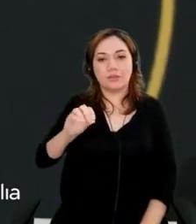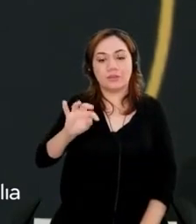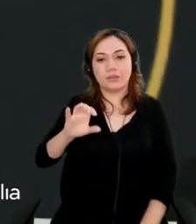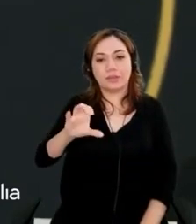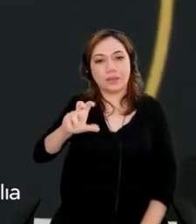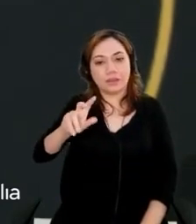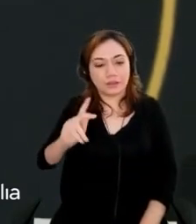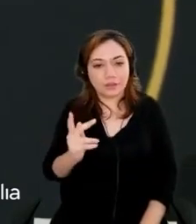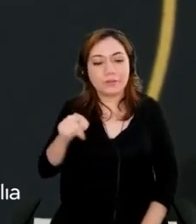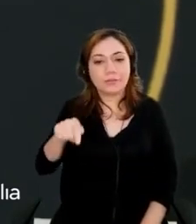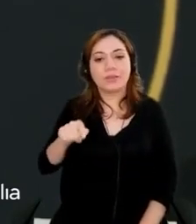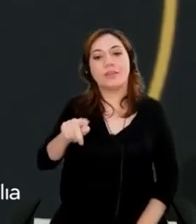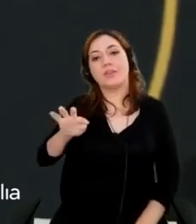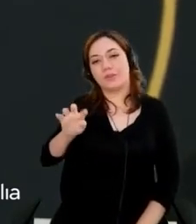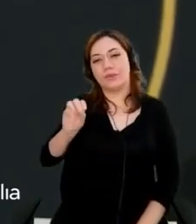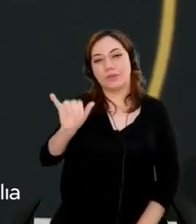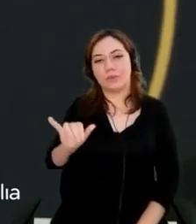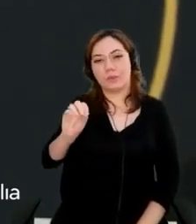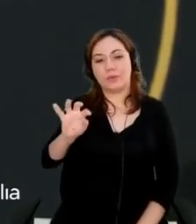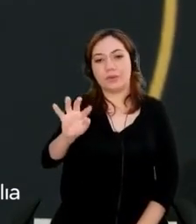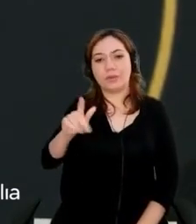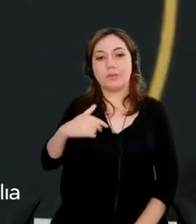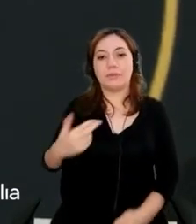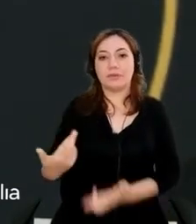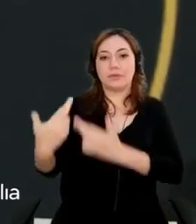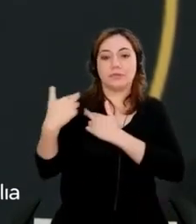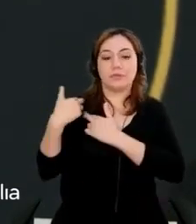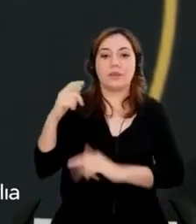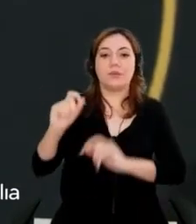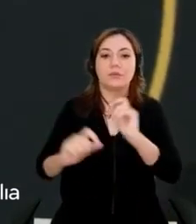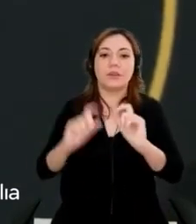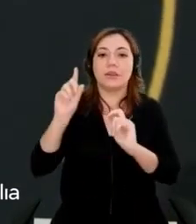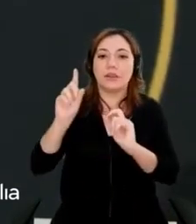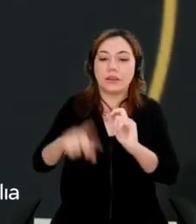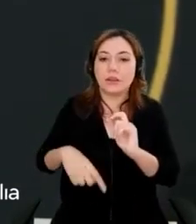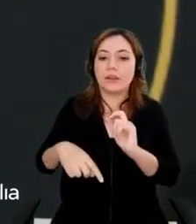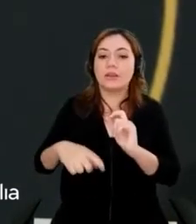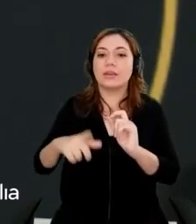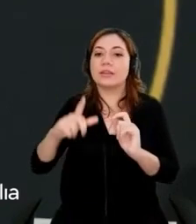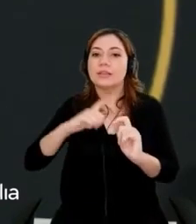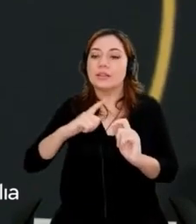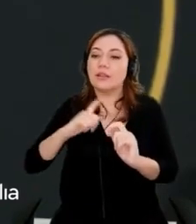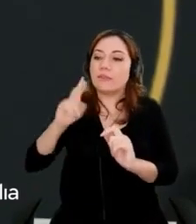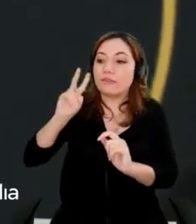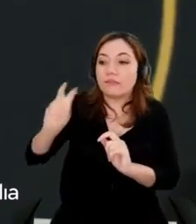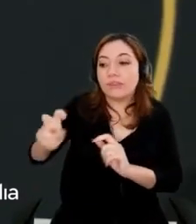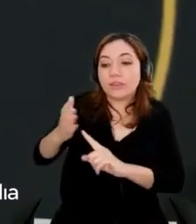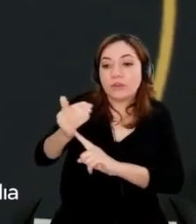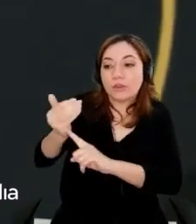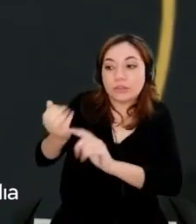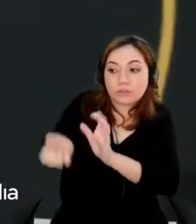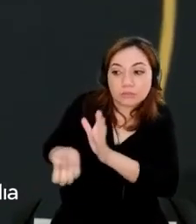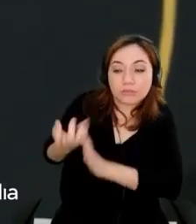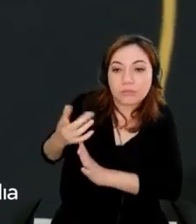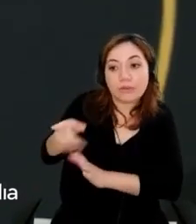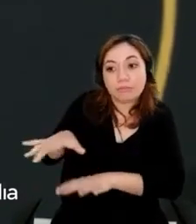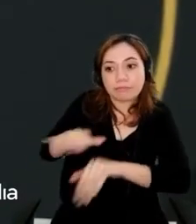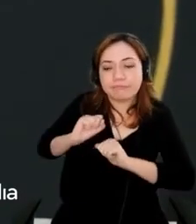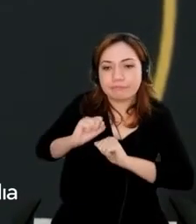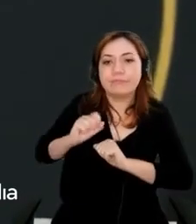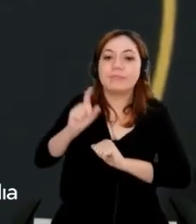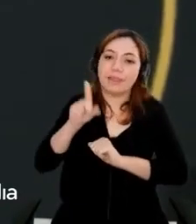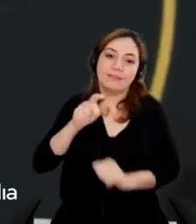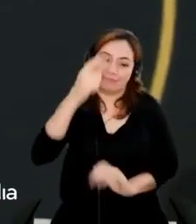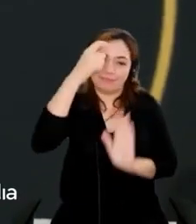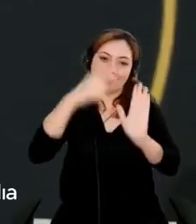One of my responsibilities is to take emerging technologies, and of course, AI is definitely one of them, how to integrate